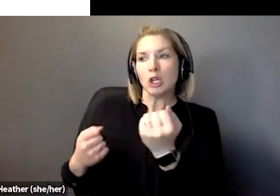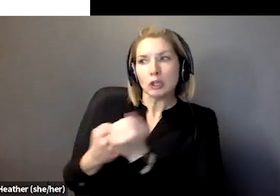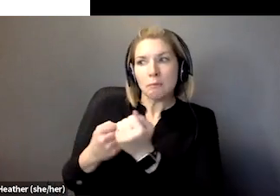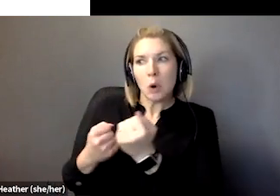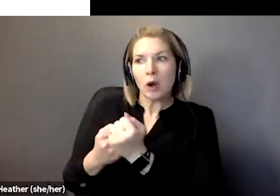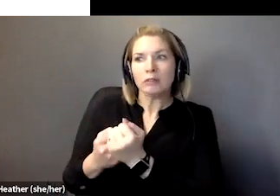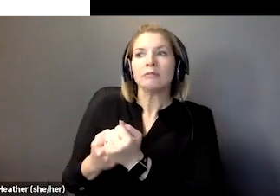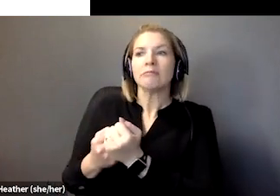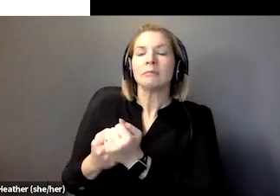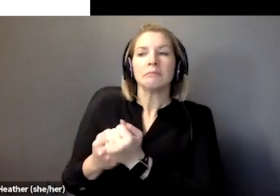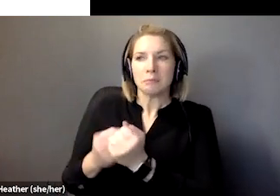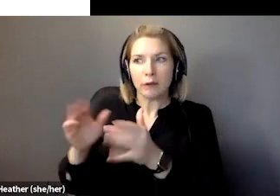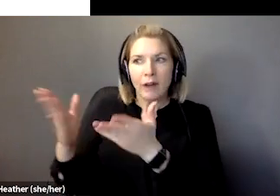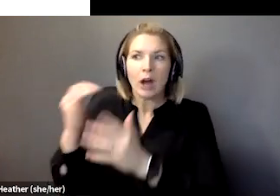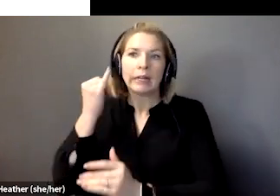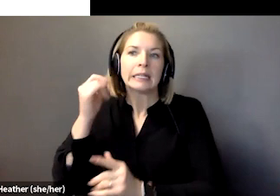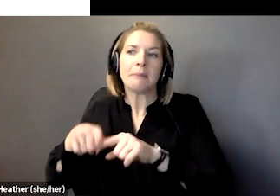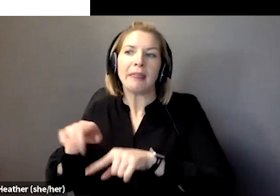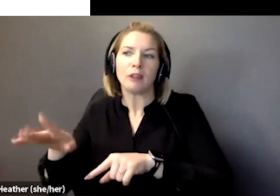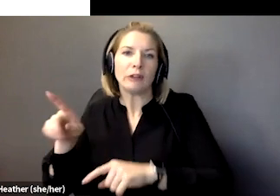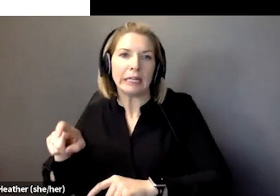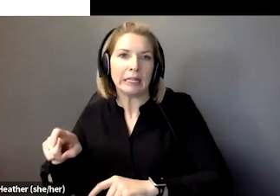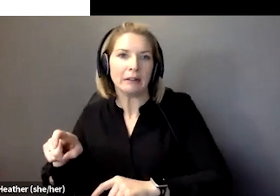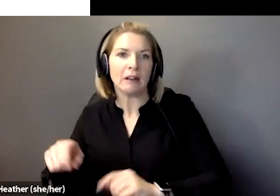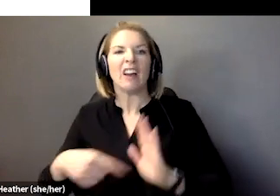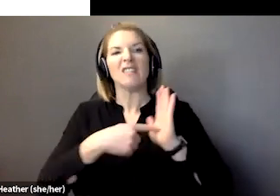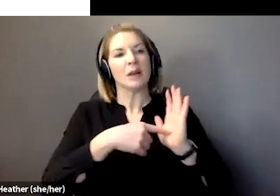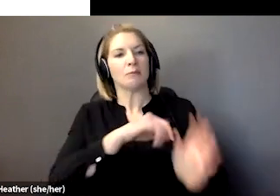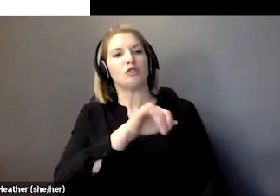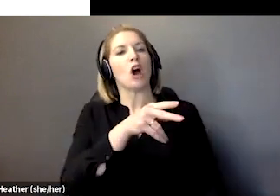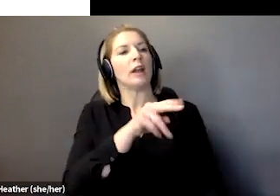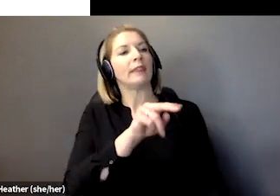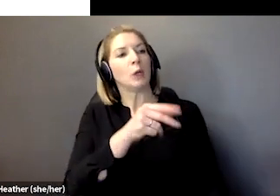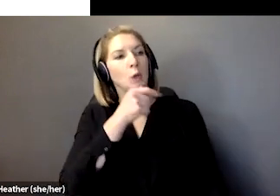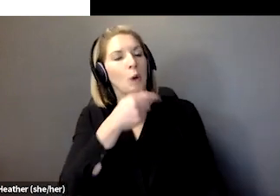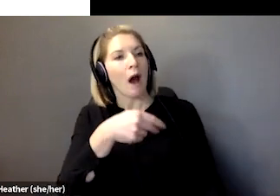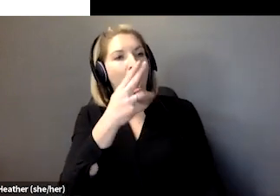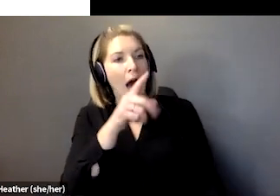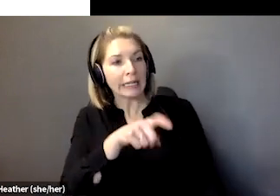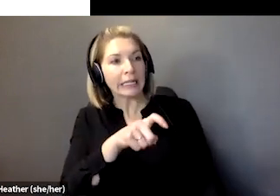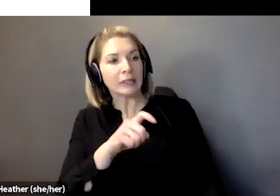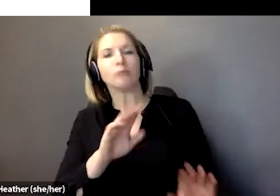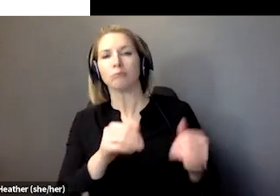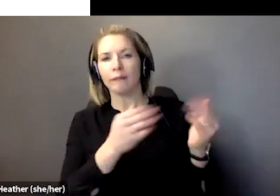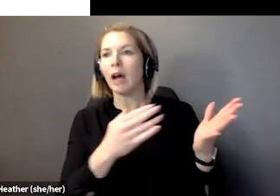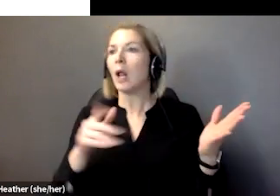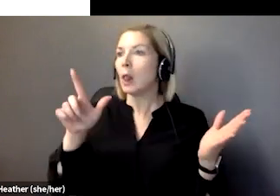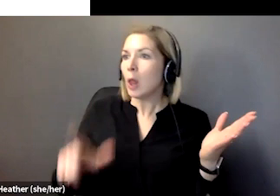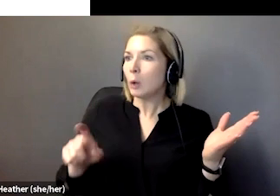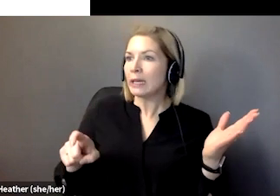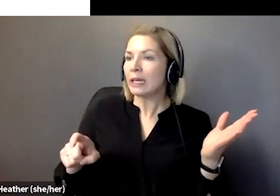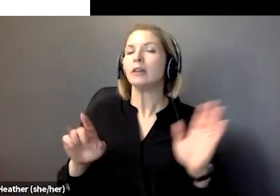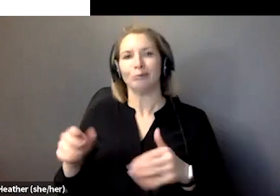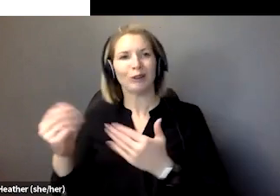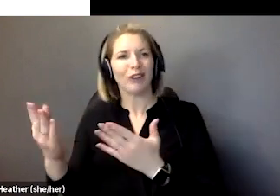support needs gets a much higher package than someone with lower support needs. It's divine to be effective,